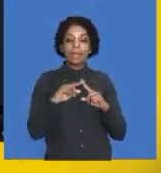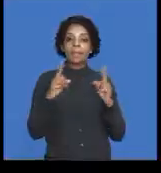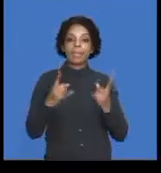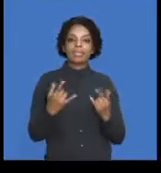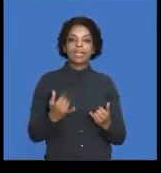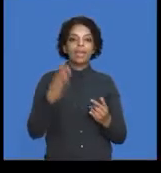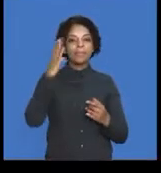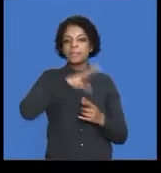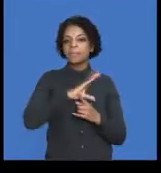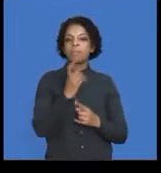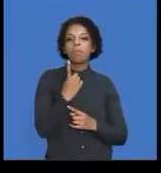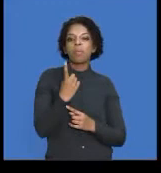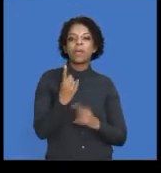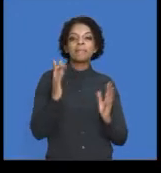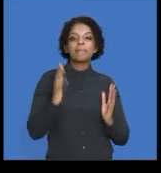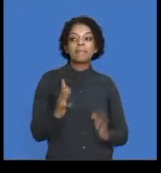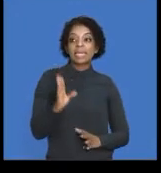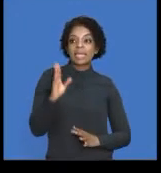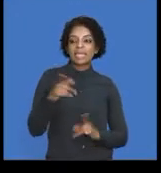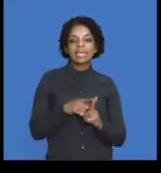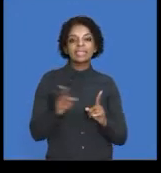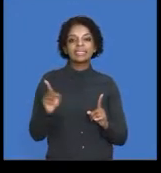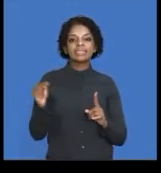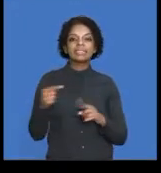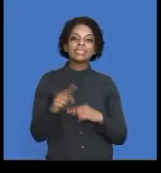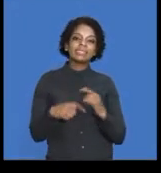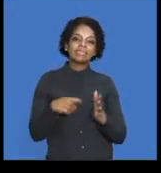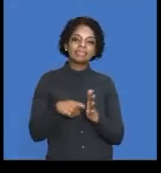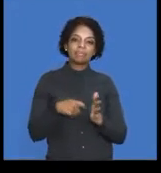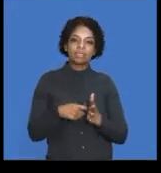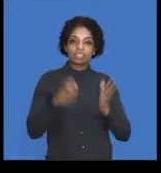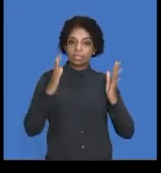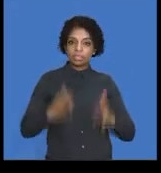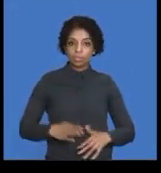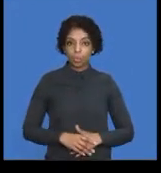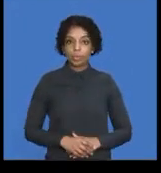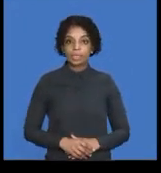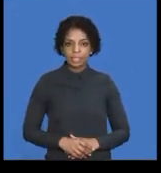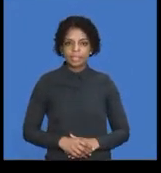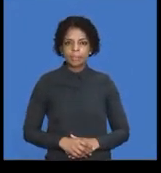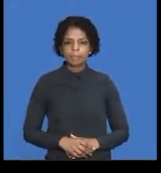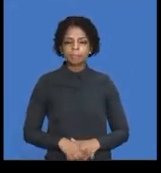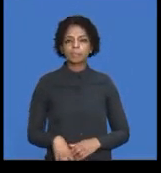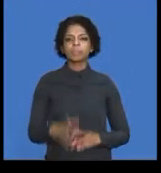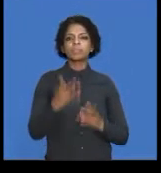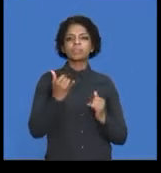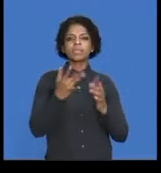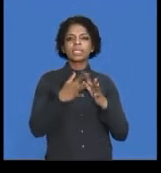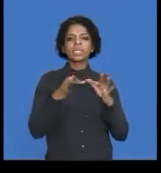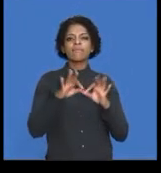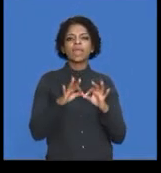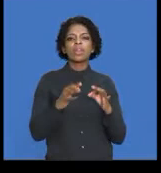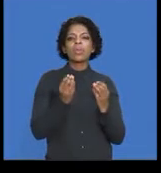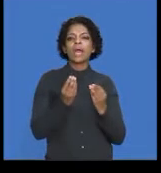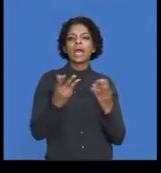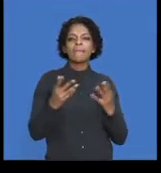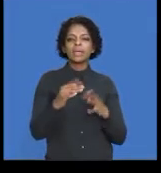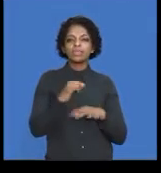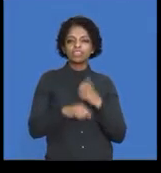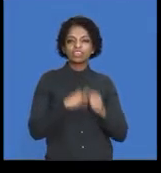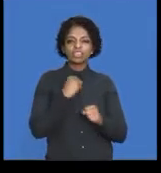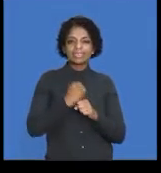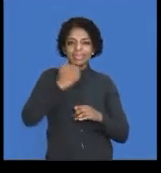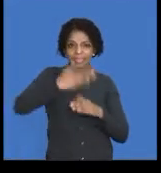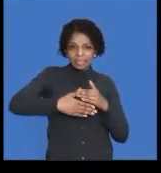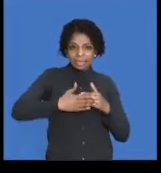your opening value of indirect materials. You've got your purchases of indirect materials. What was the value of my materials at the end of the